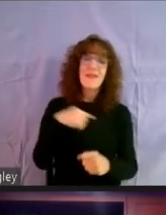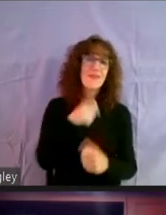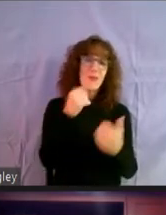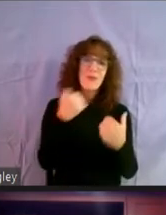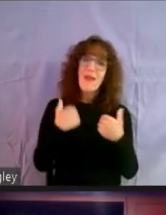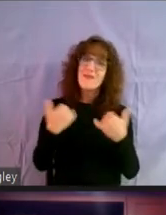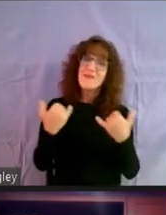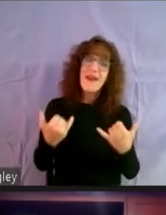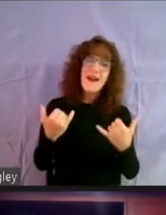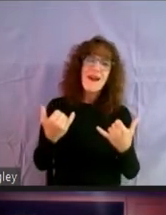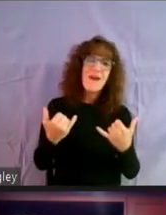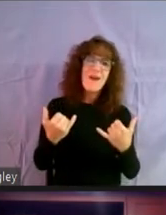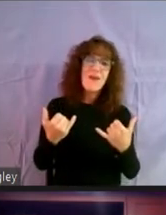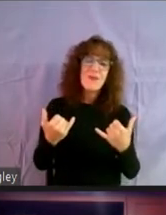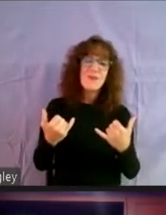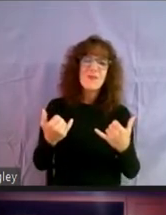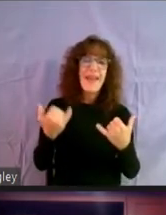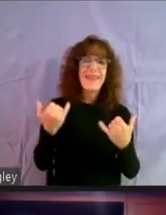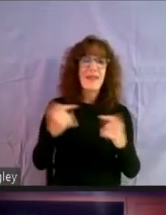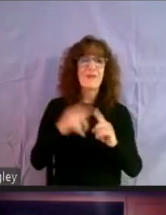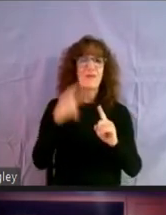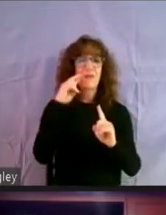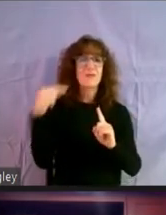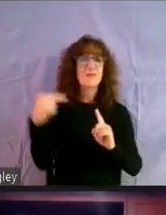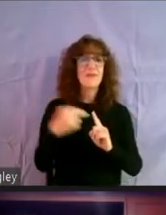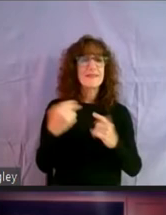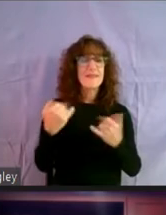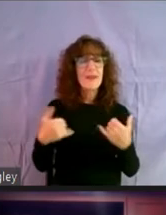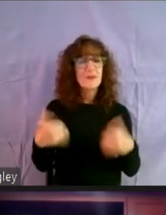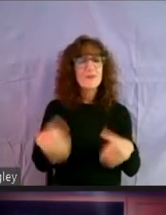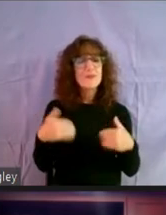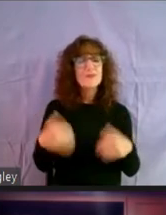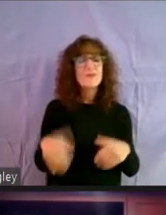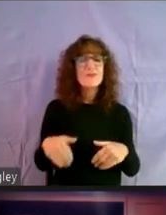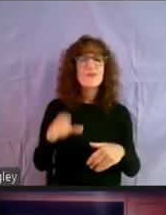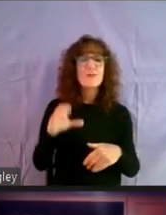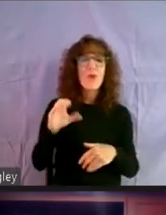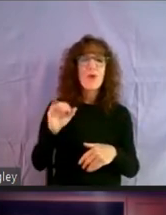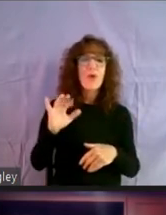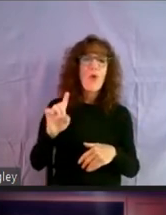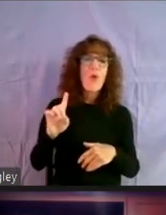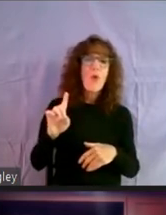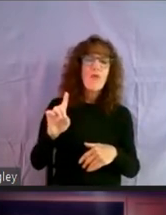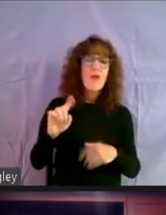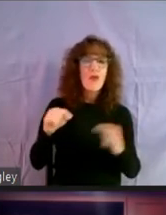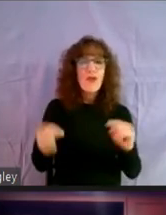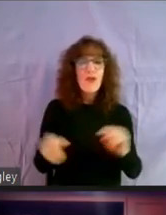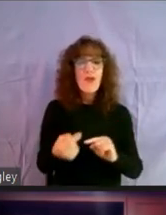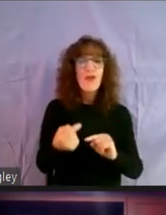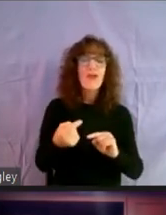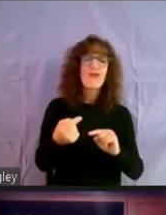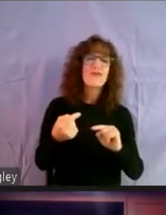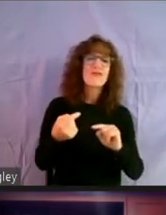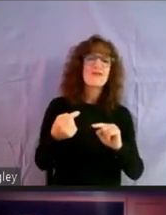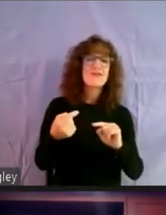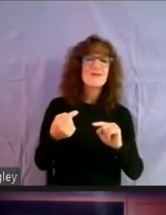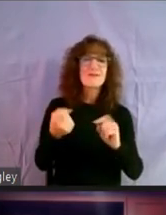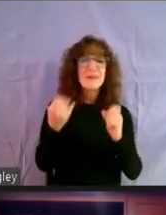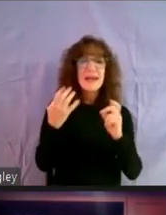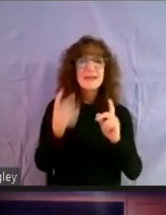And we're looking at things from a different perspective. So although COVID has brought a lot of hurt, harm, um,